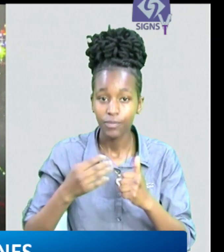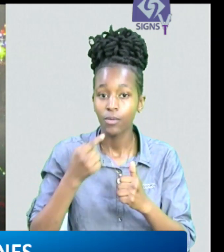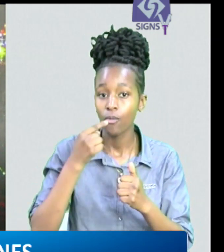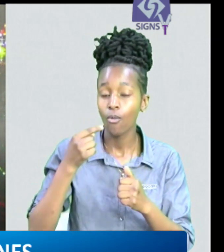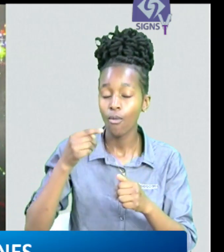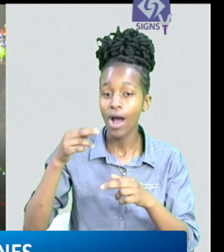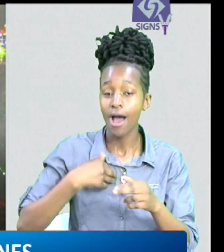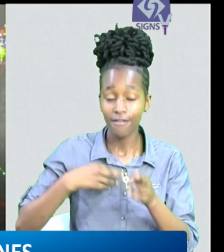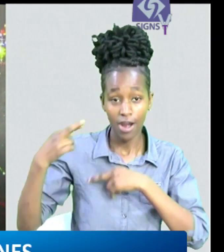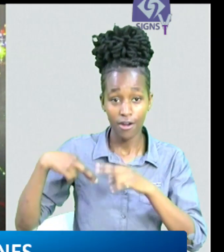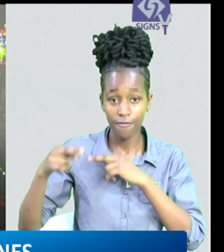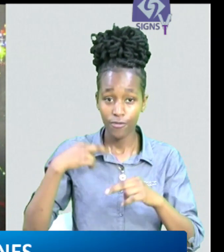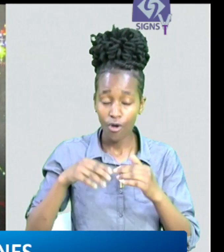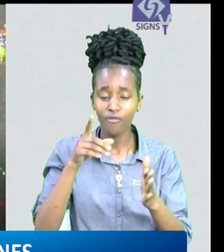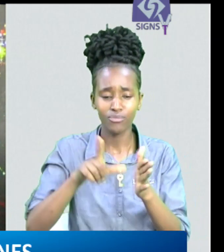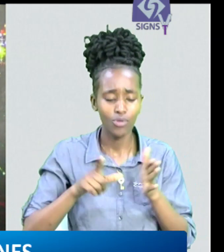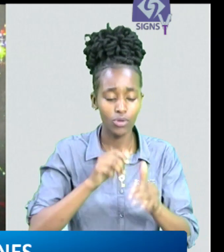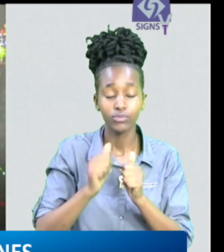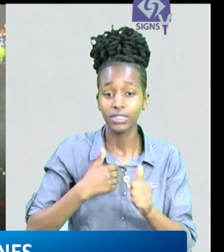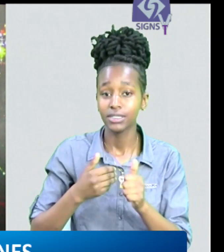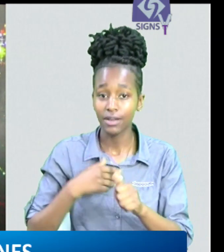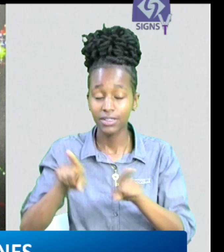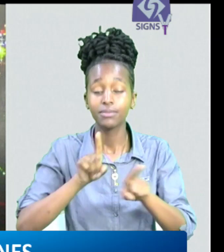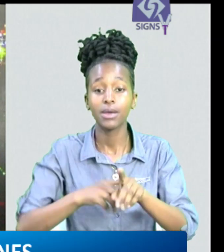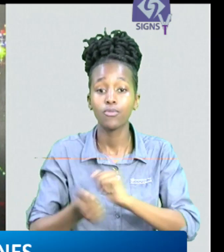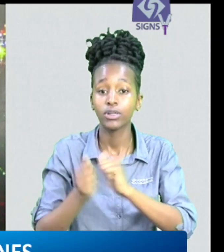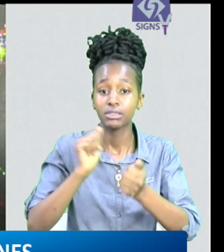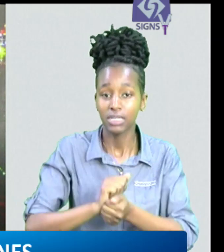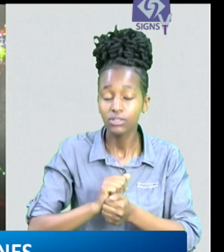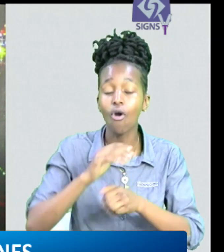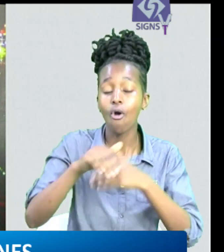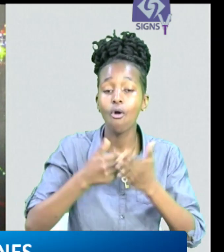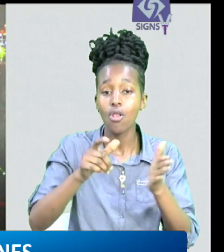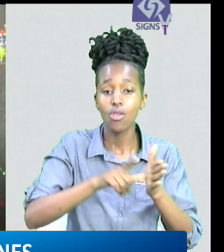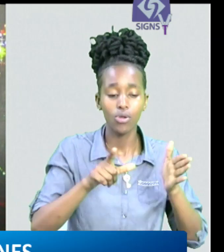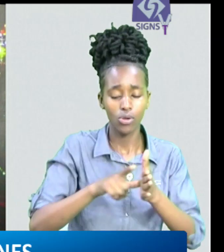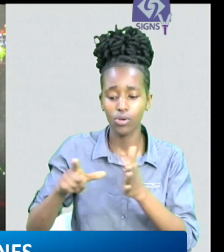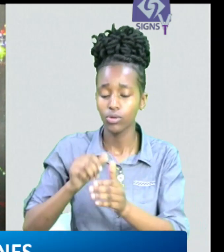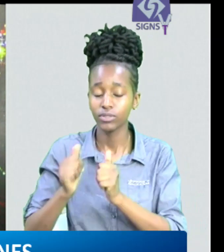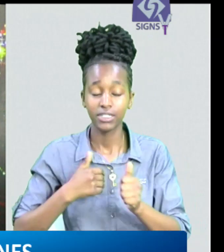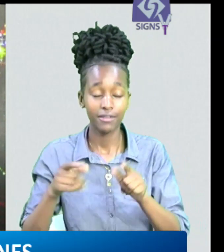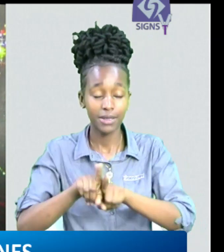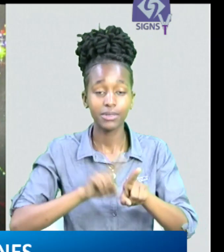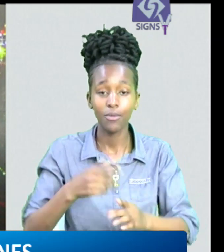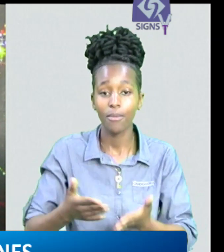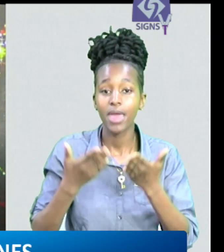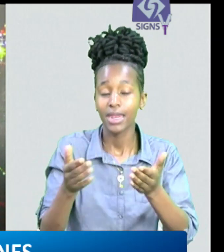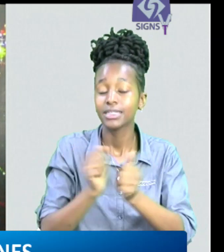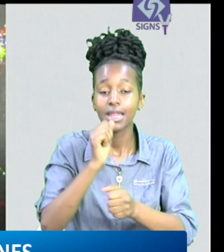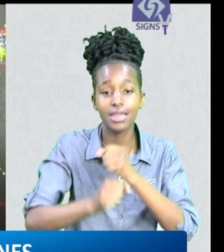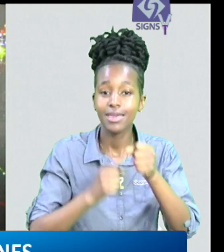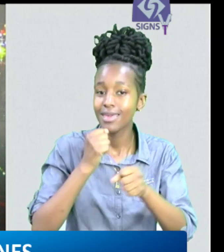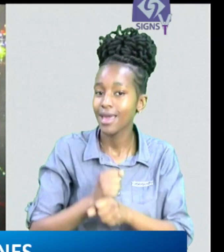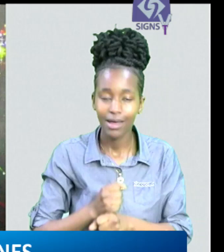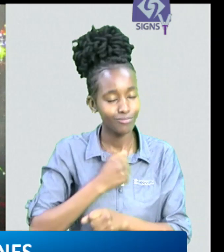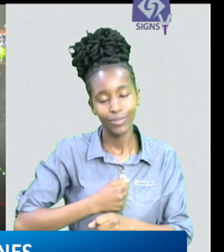the debt financing architecture restructuring of the existing debts including granting a 10-year grace period to allow